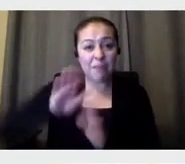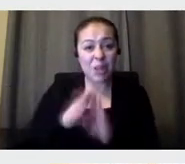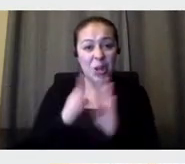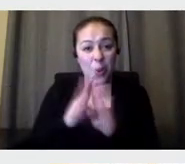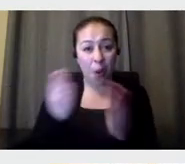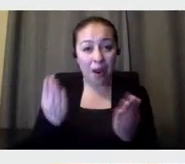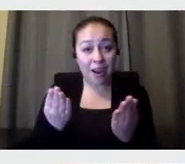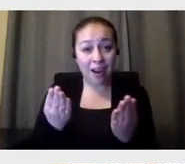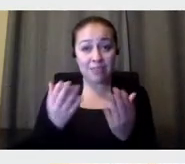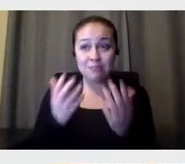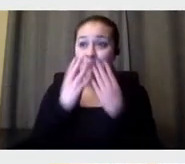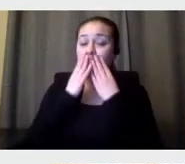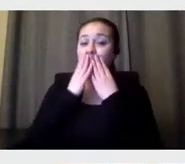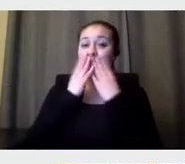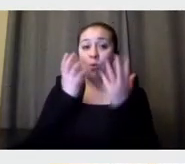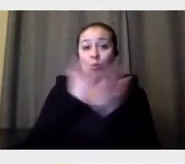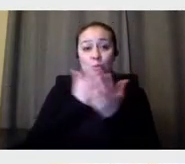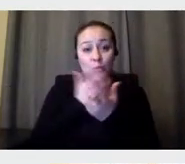It's like, man,